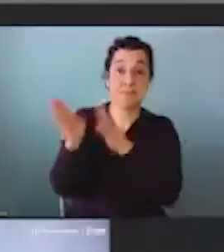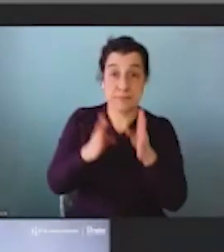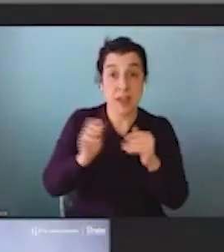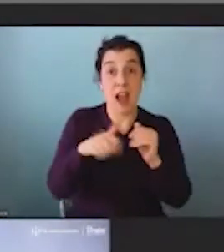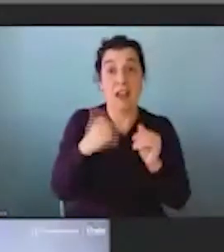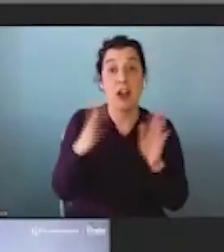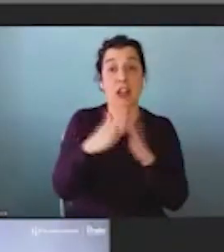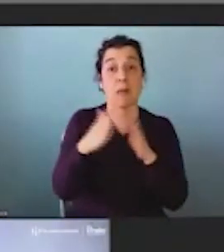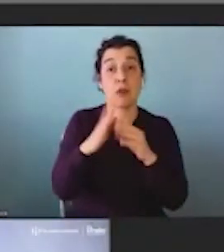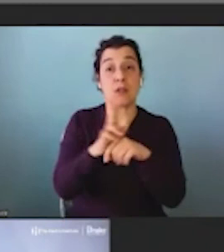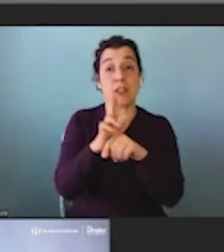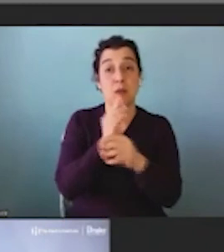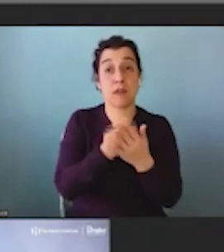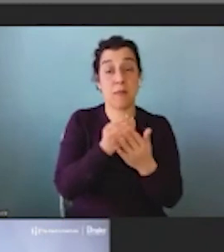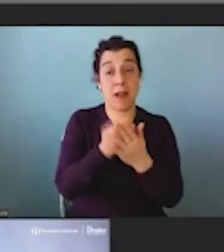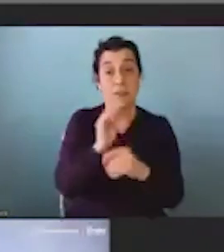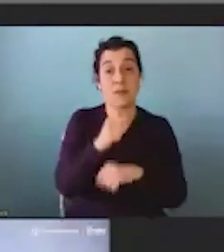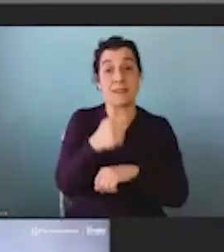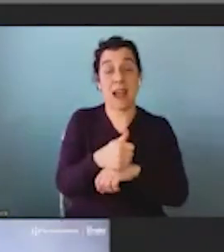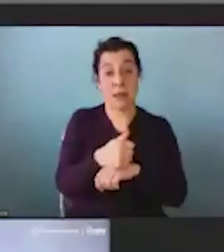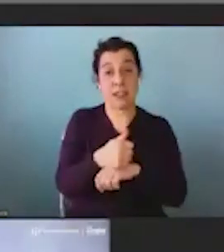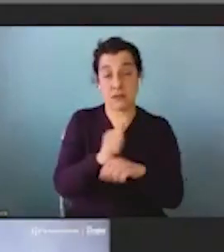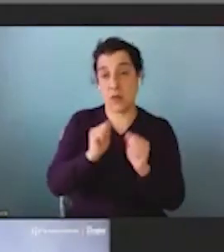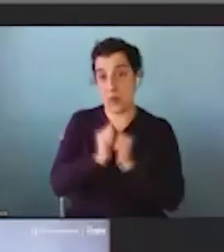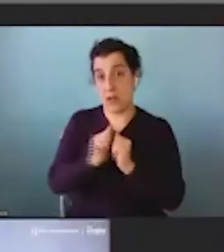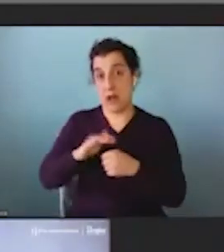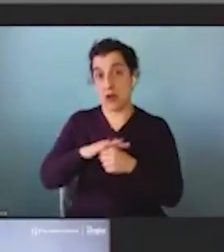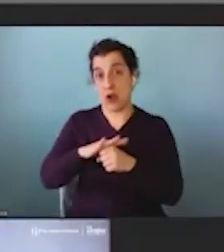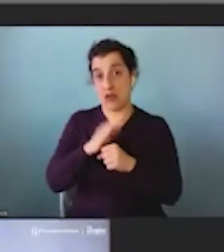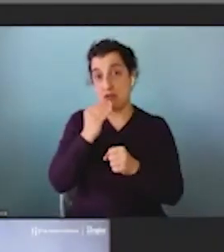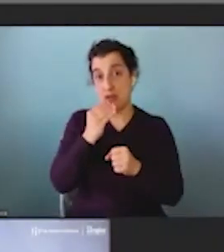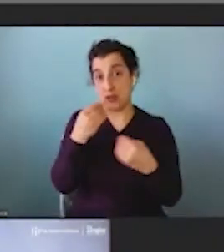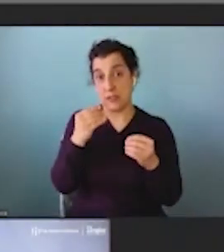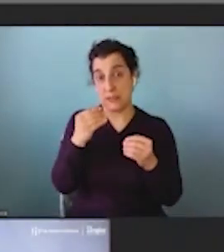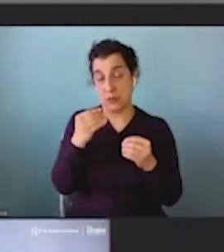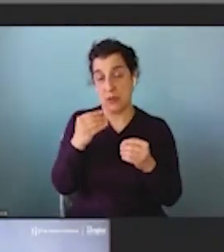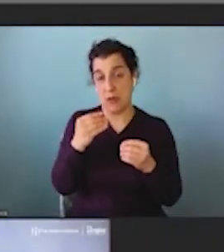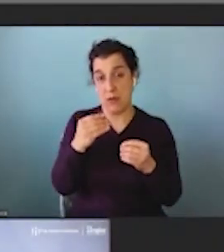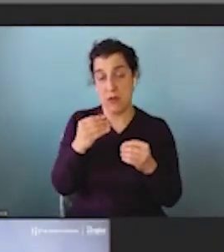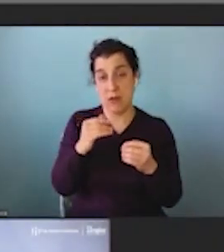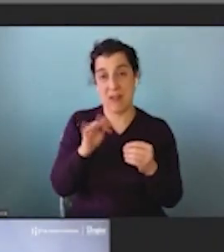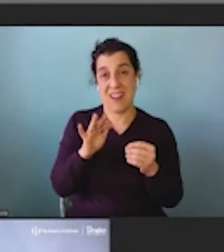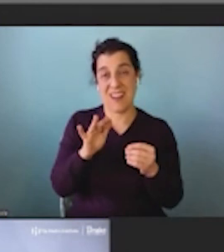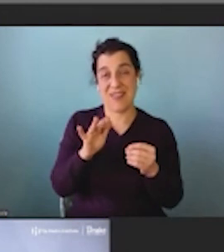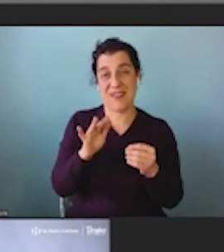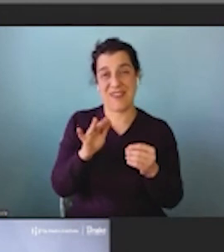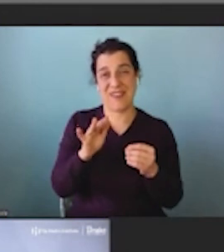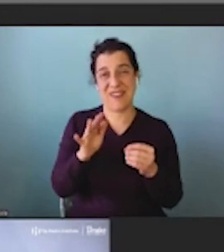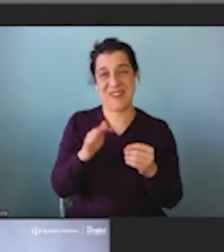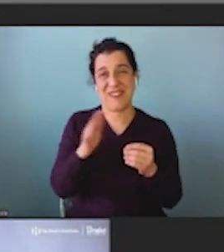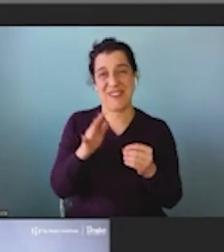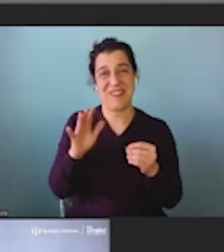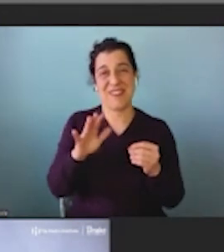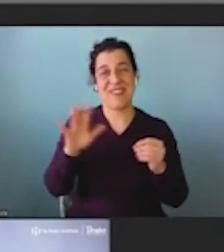used the money to establish with a local grocery store, big arrows